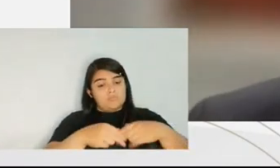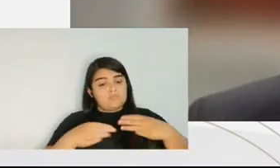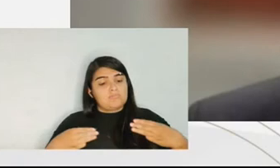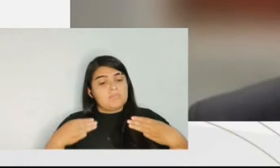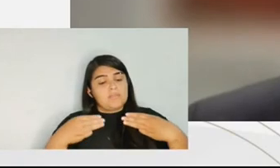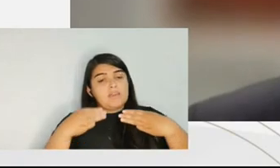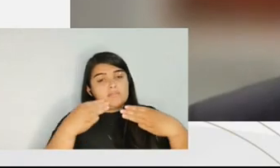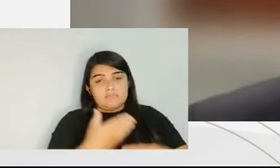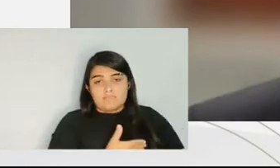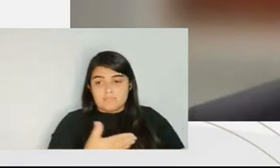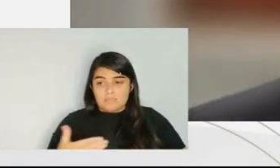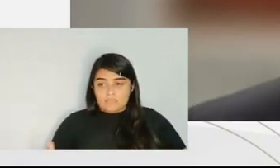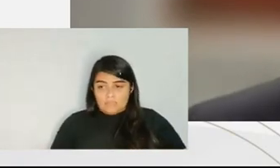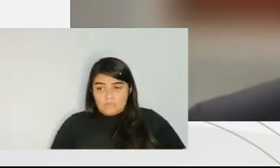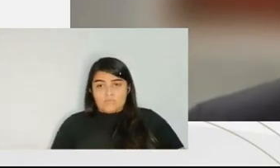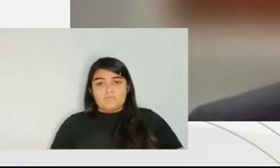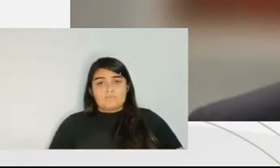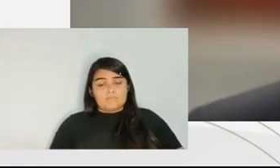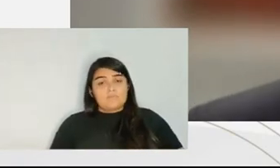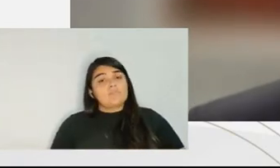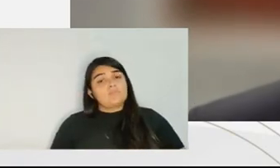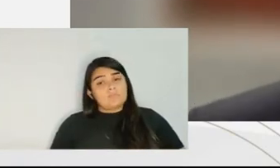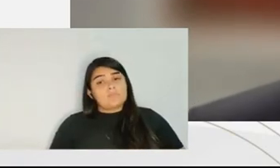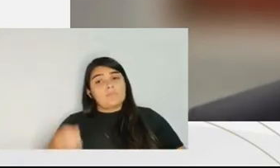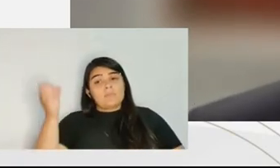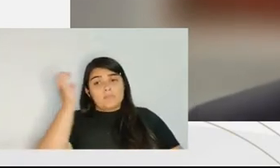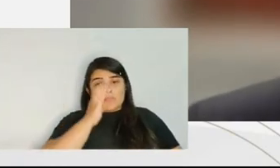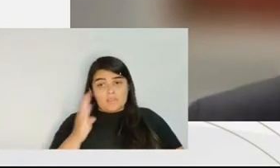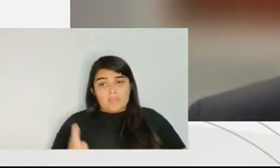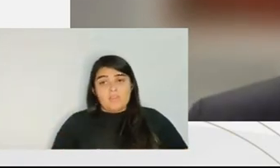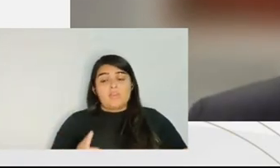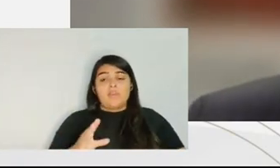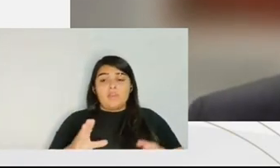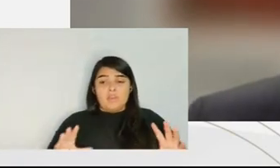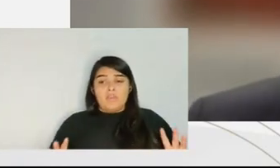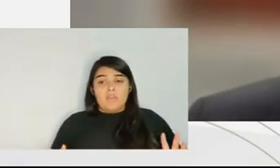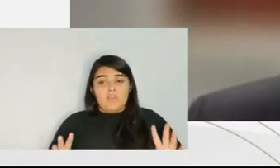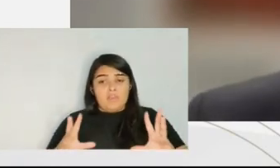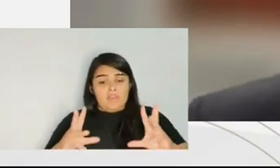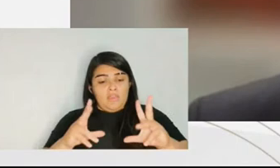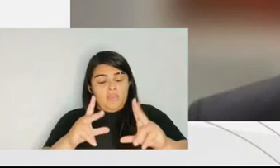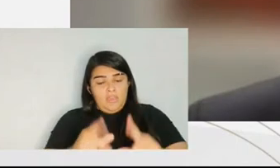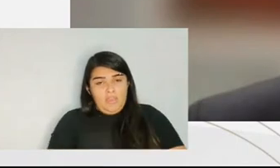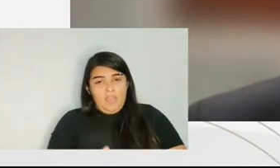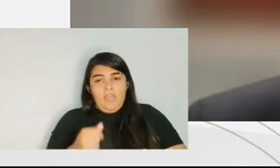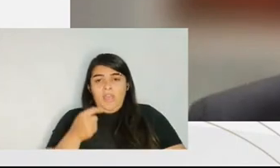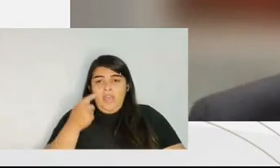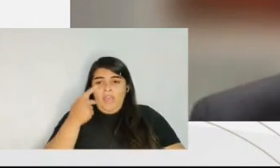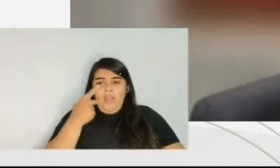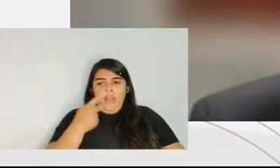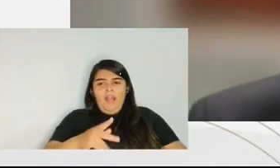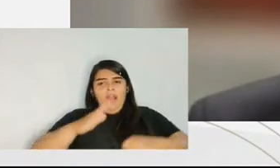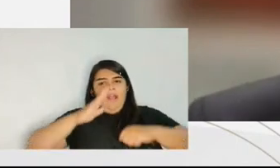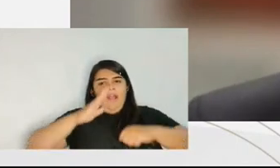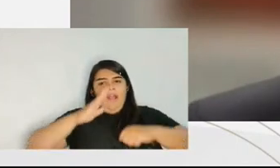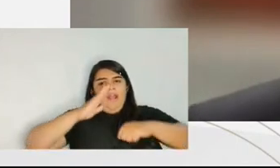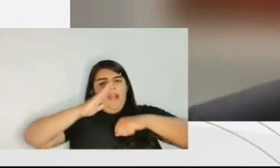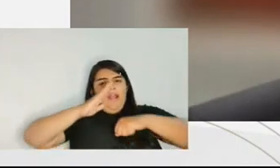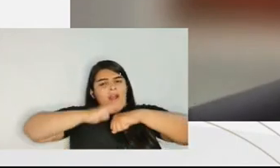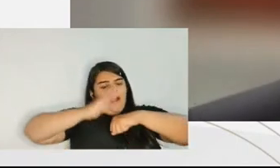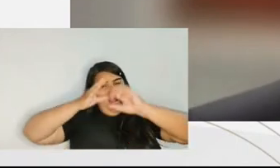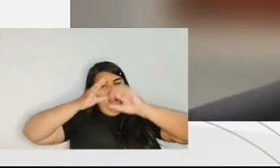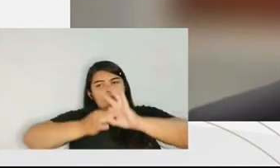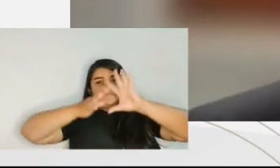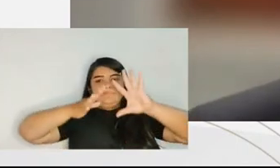be punished even stronger. So, here, the prosecutors and the public ministry in Brazil